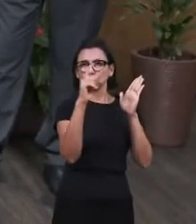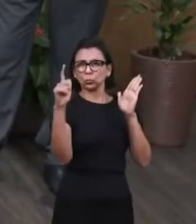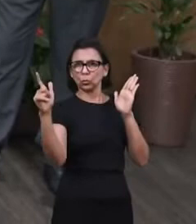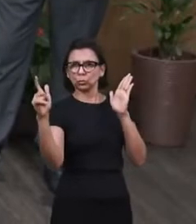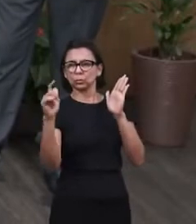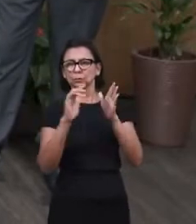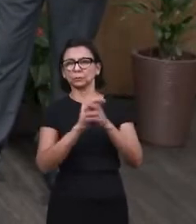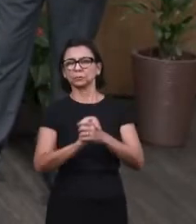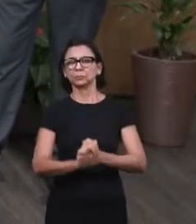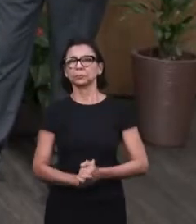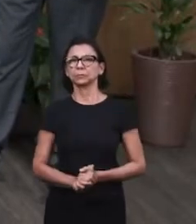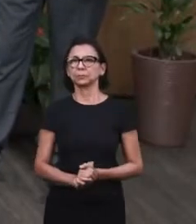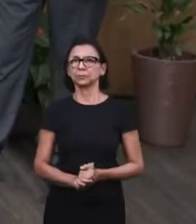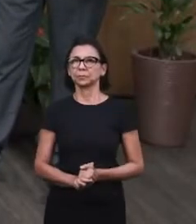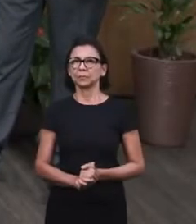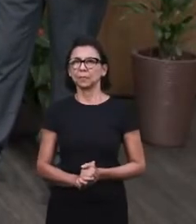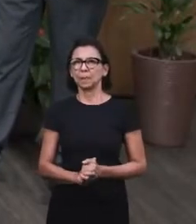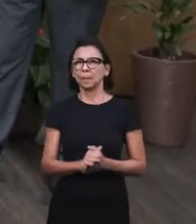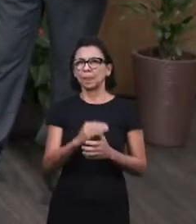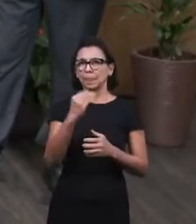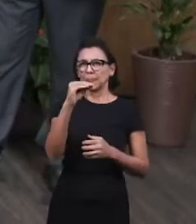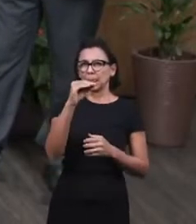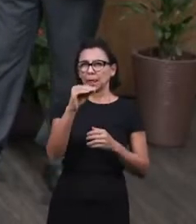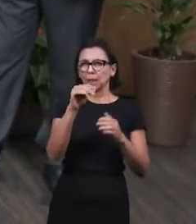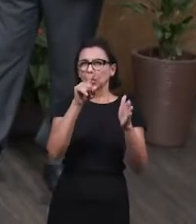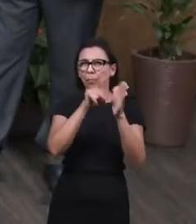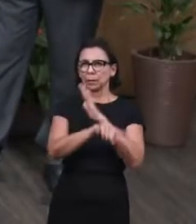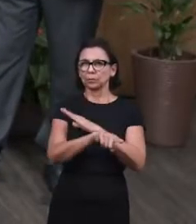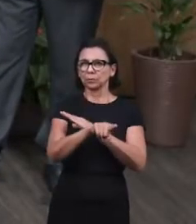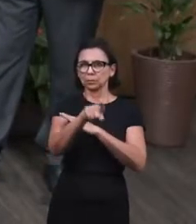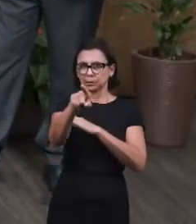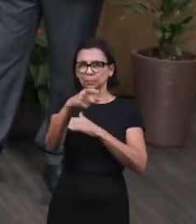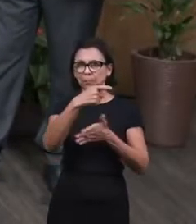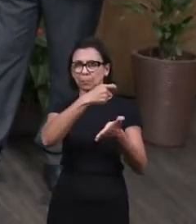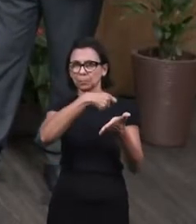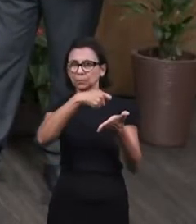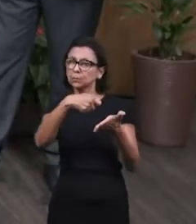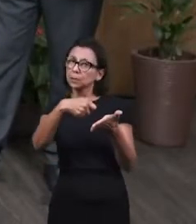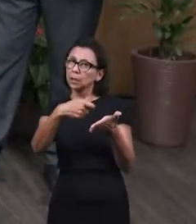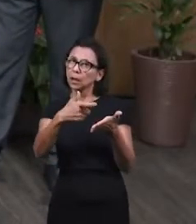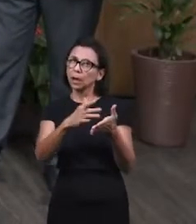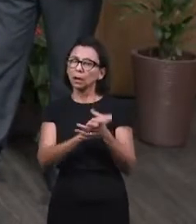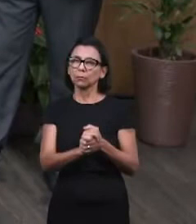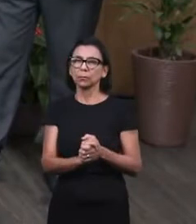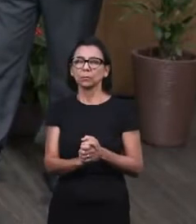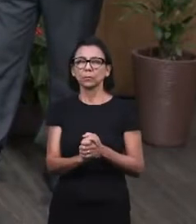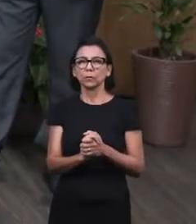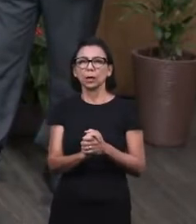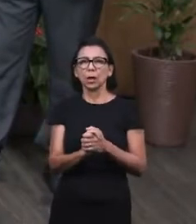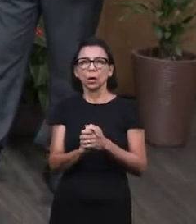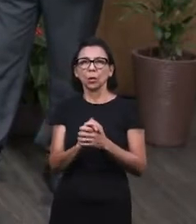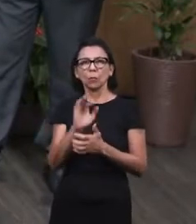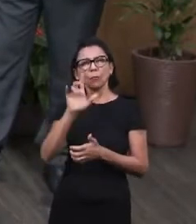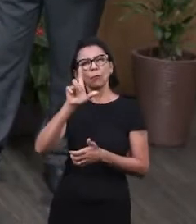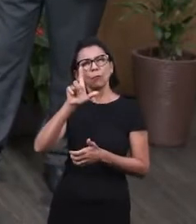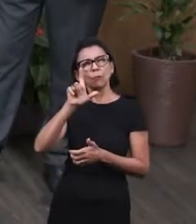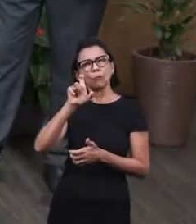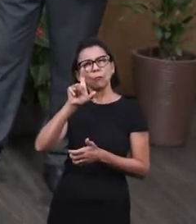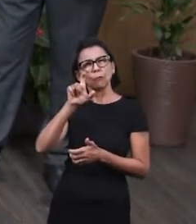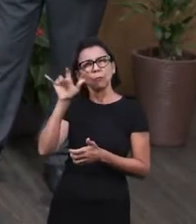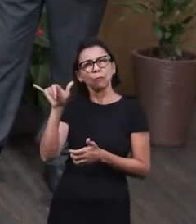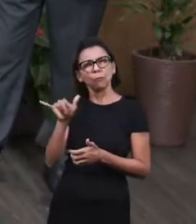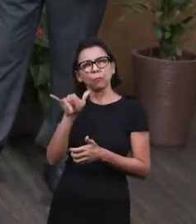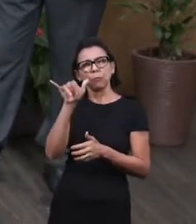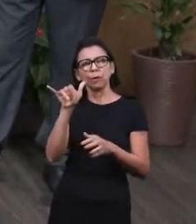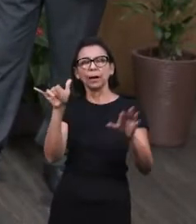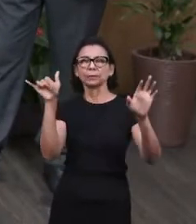Now we're going to leave you with a question, and you can write it down, you can take a photo of it, or you can simply point your